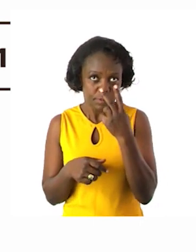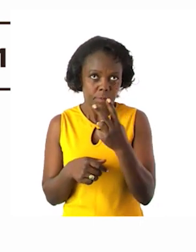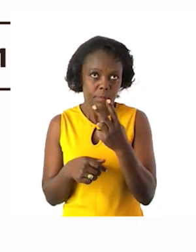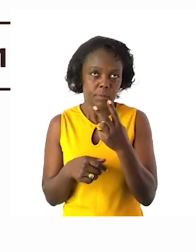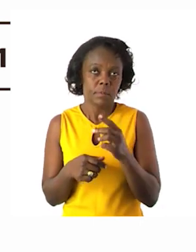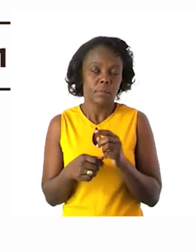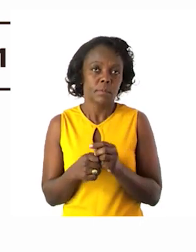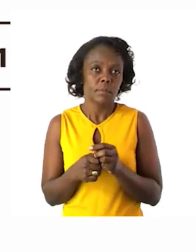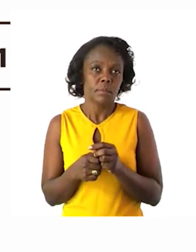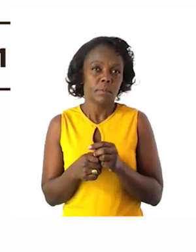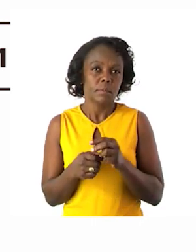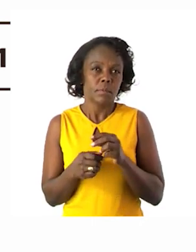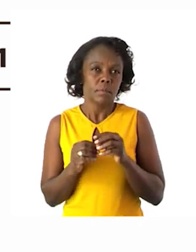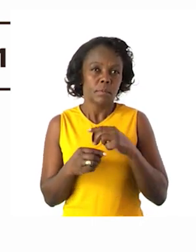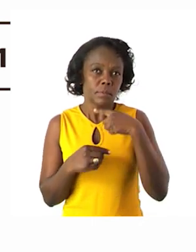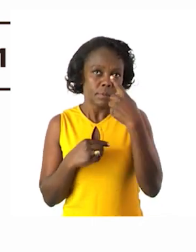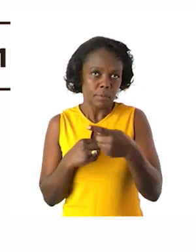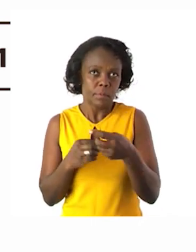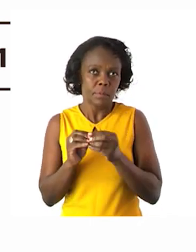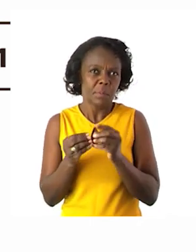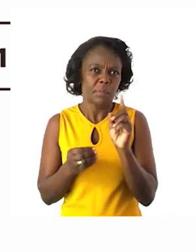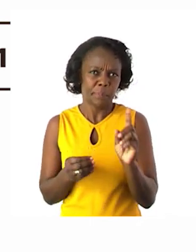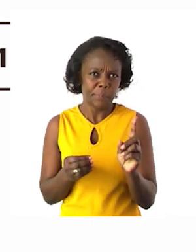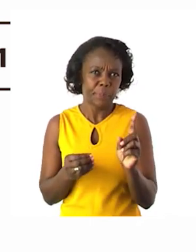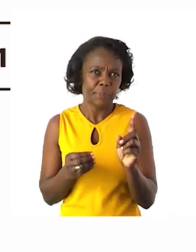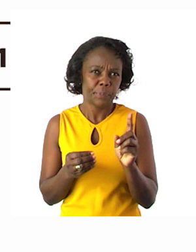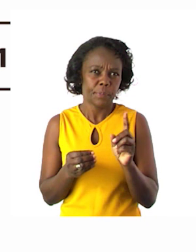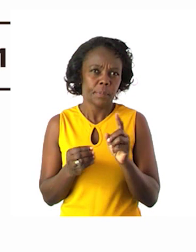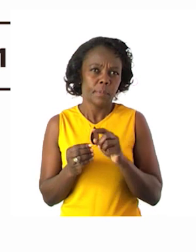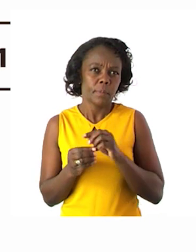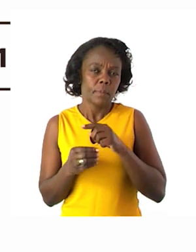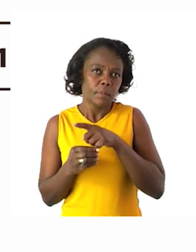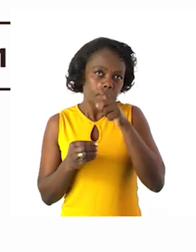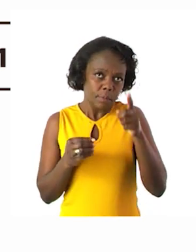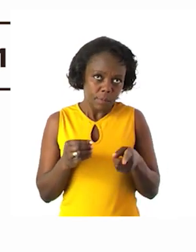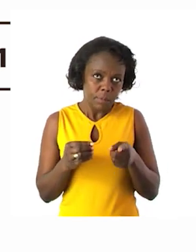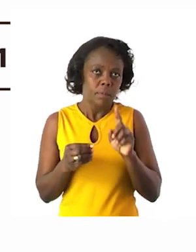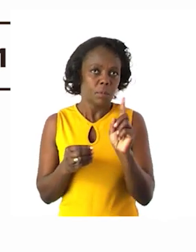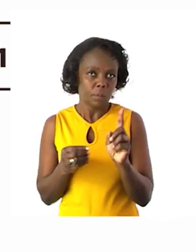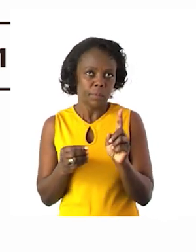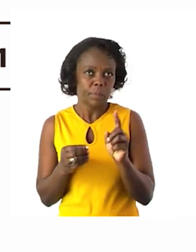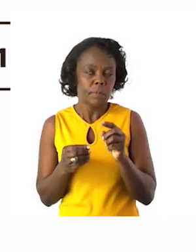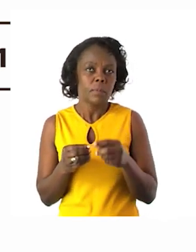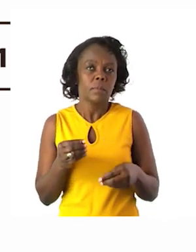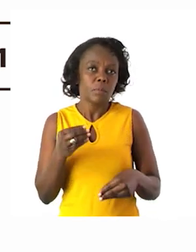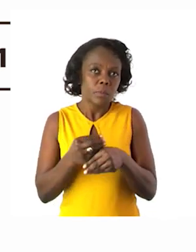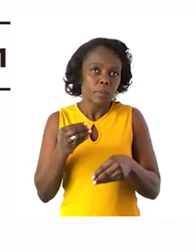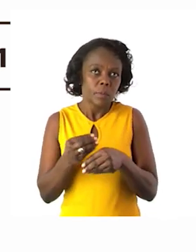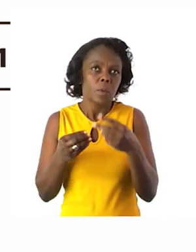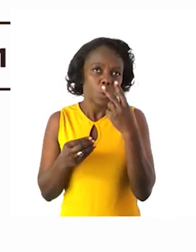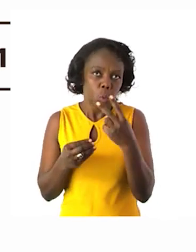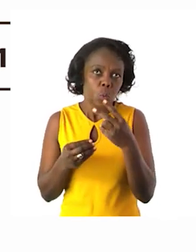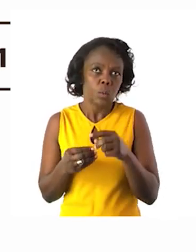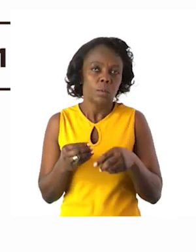number? 4 of course will be the next number. So then you skip one number you write in the box you write in another box and